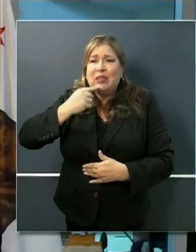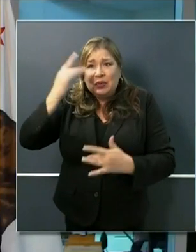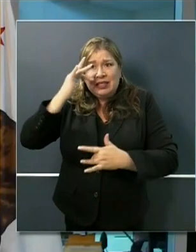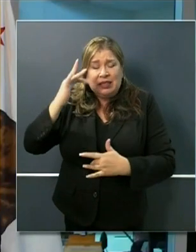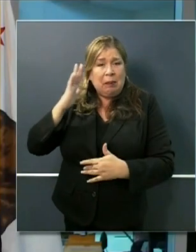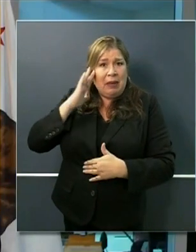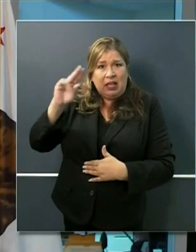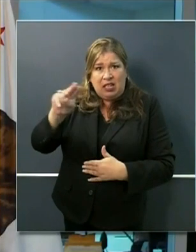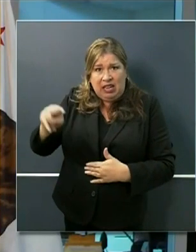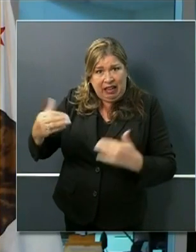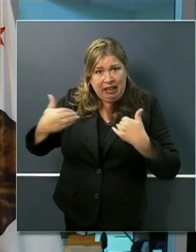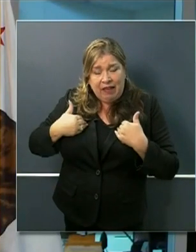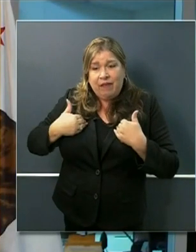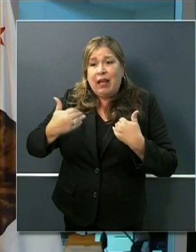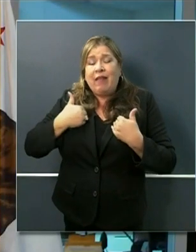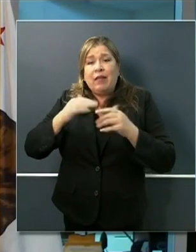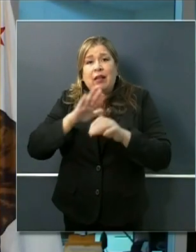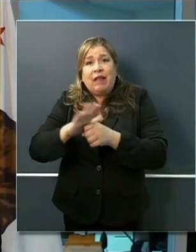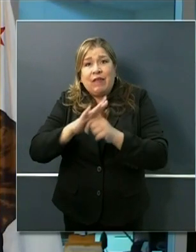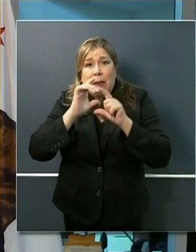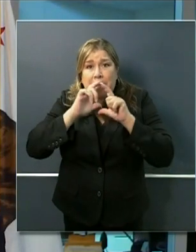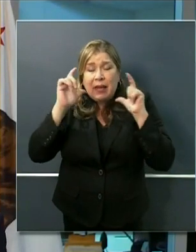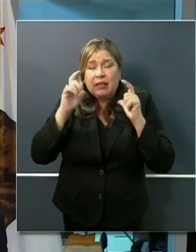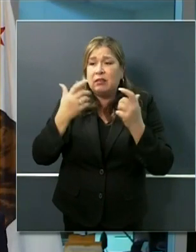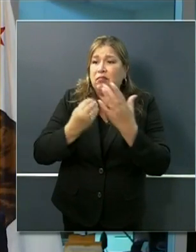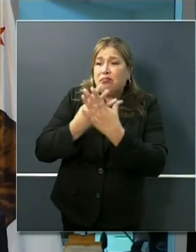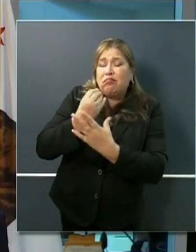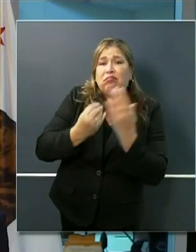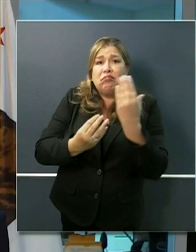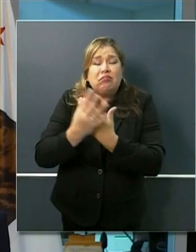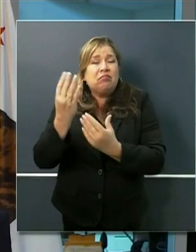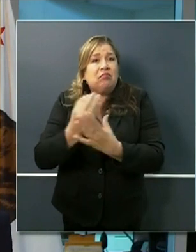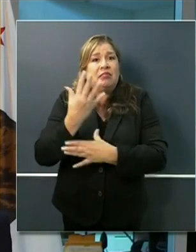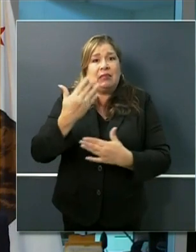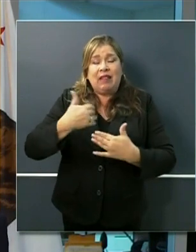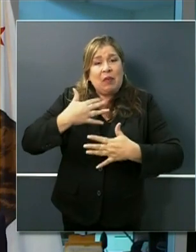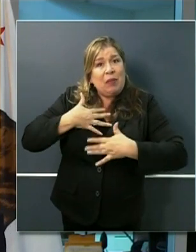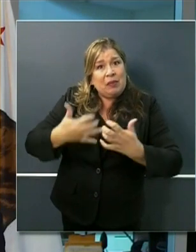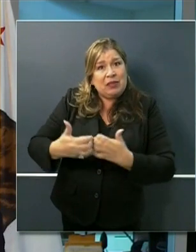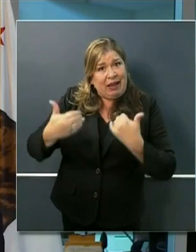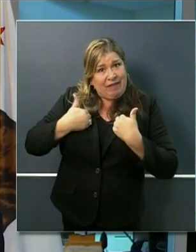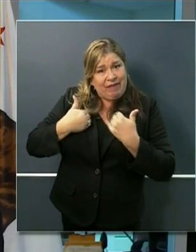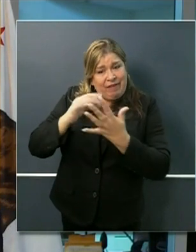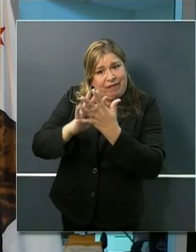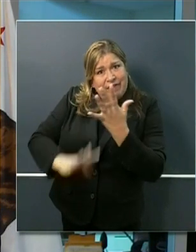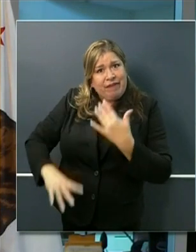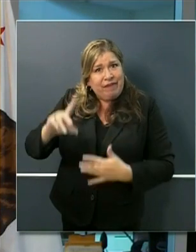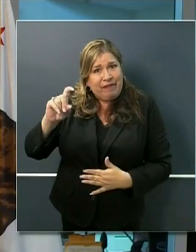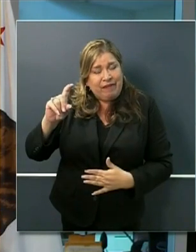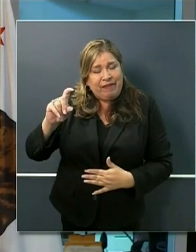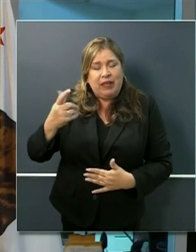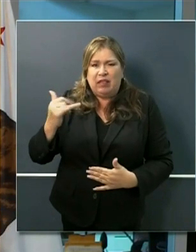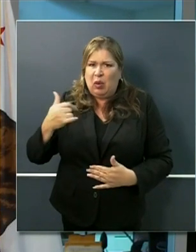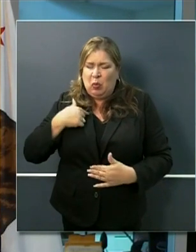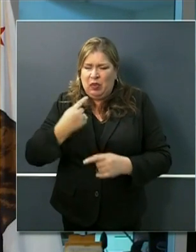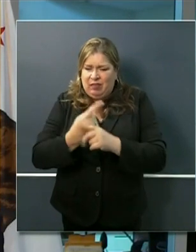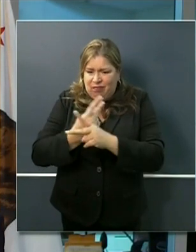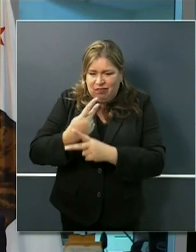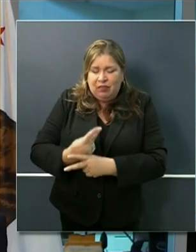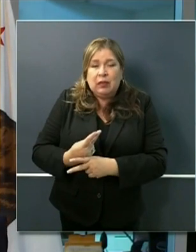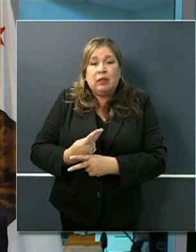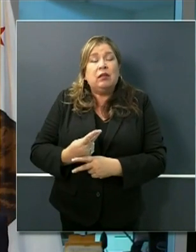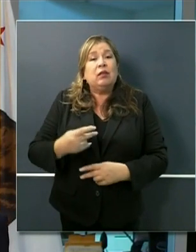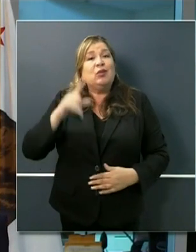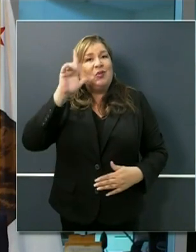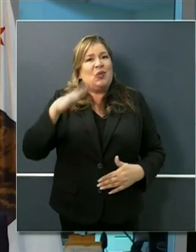doing across the state both locally but particularly here at the state for procuring increased masks and making sure that we have the number of ventilators